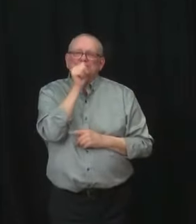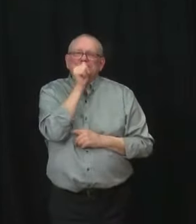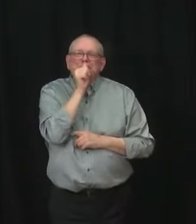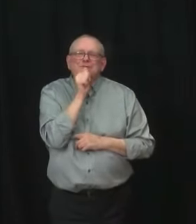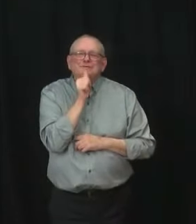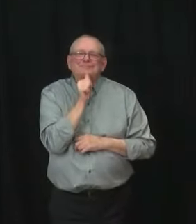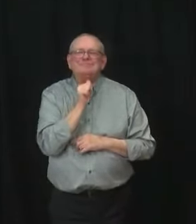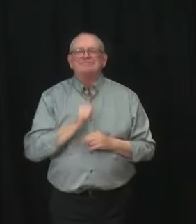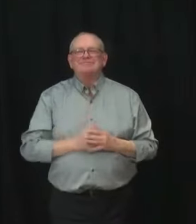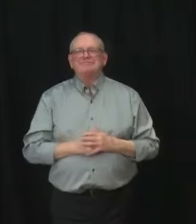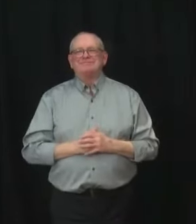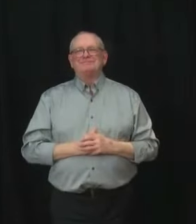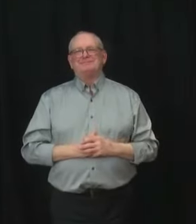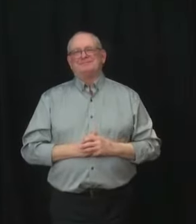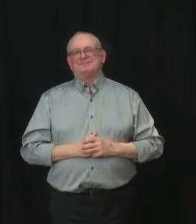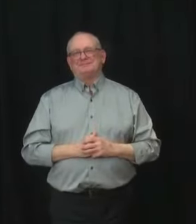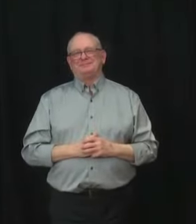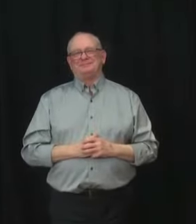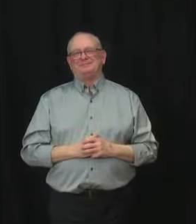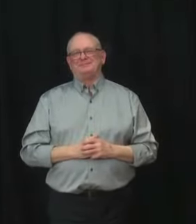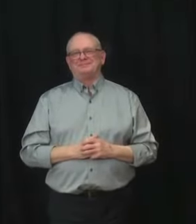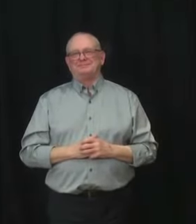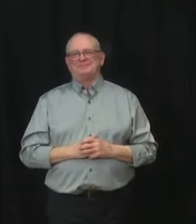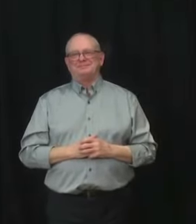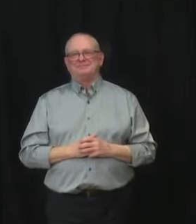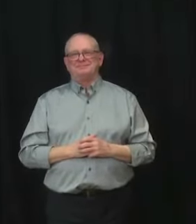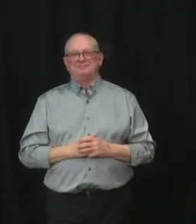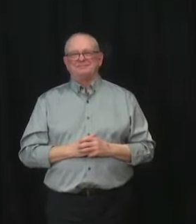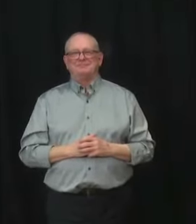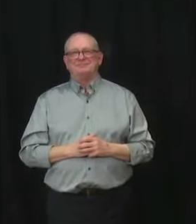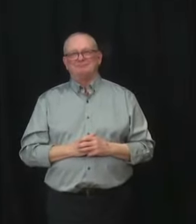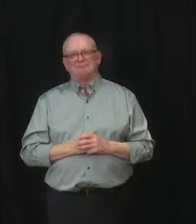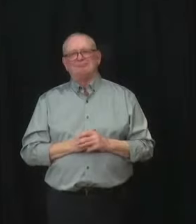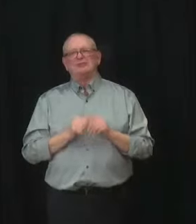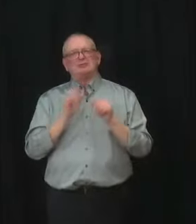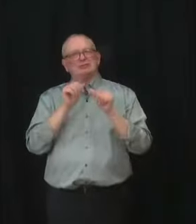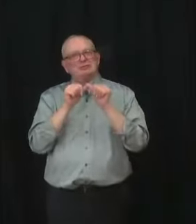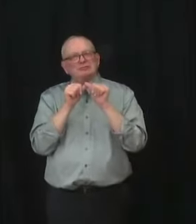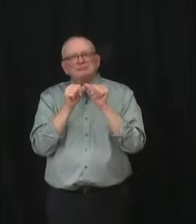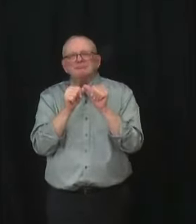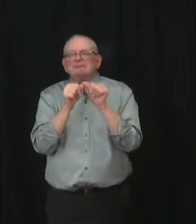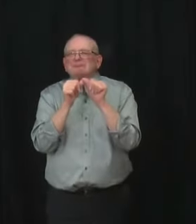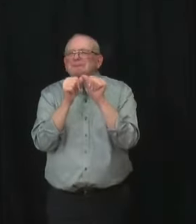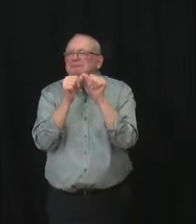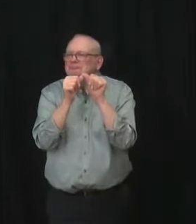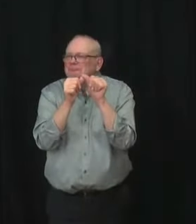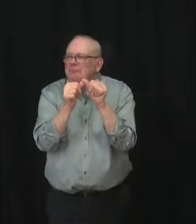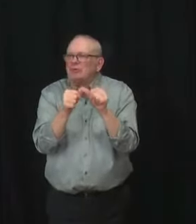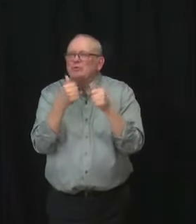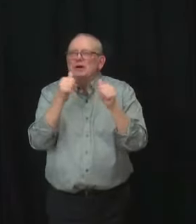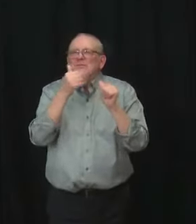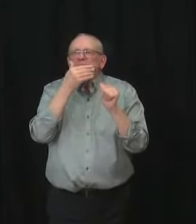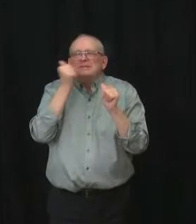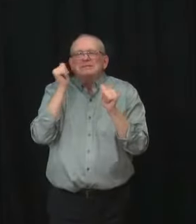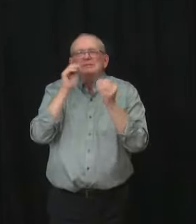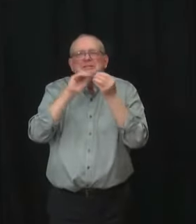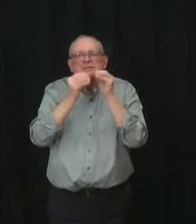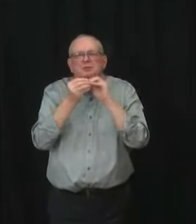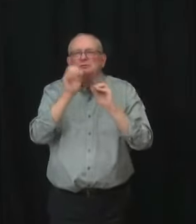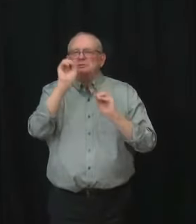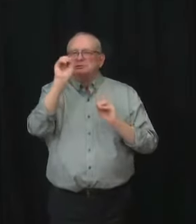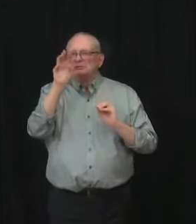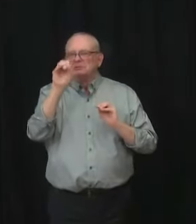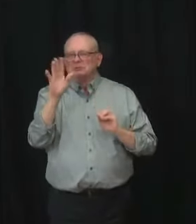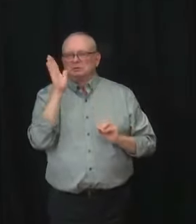wide variety of data points available in as timely a way as possible. I also want to say how much I appreciate our